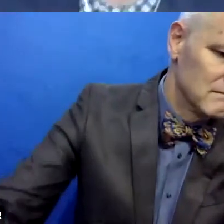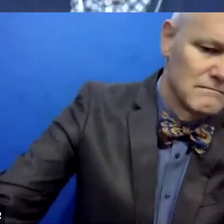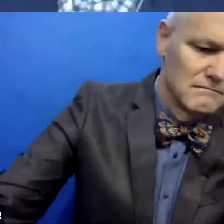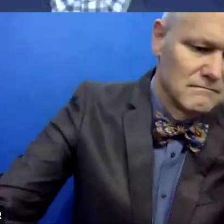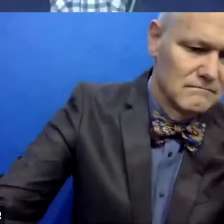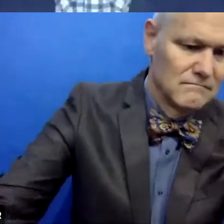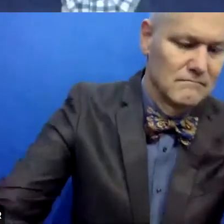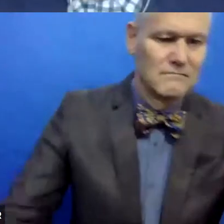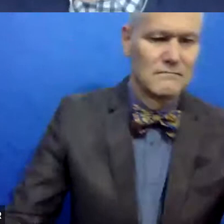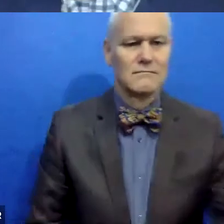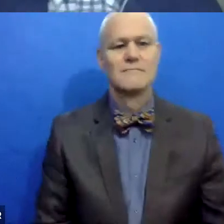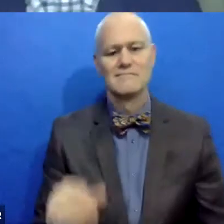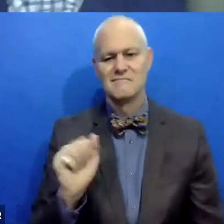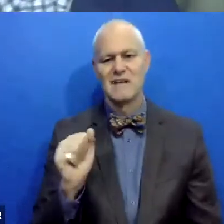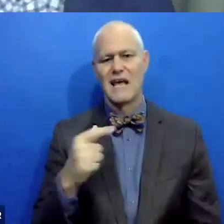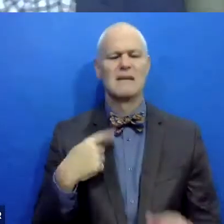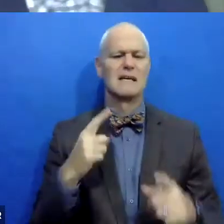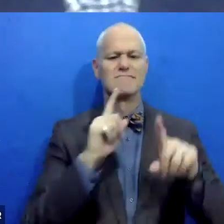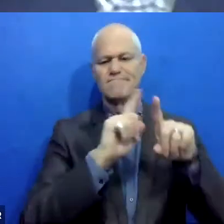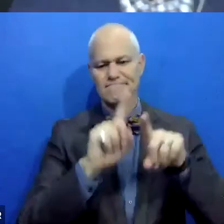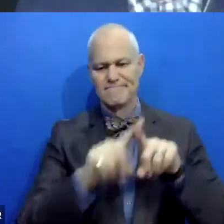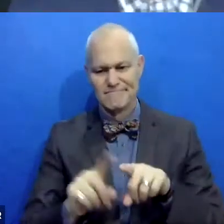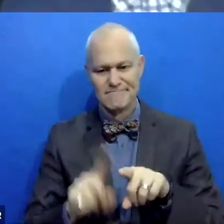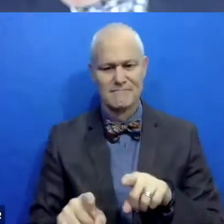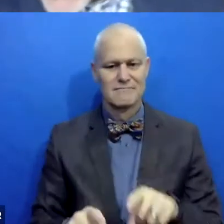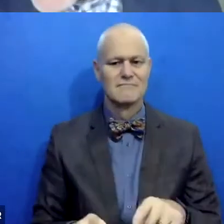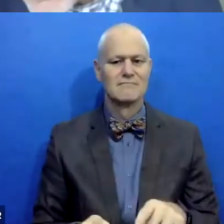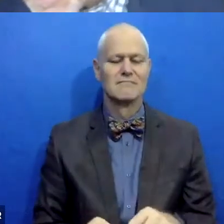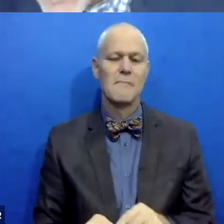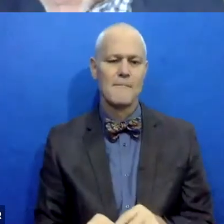Uh, yeah, I have a hodgepodge of stuff. Um,